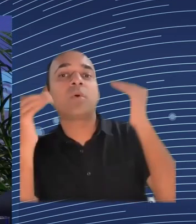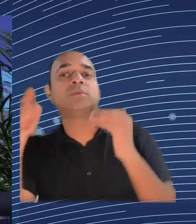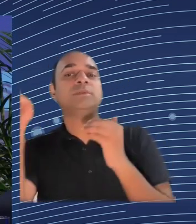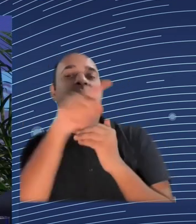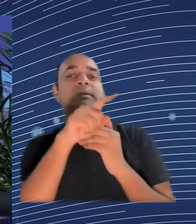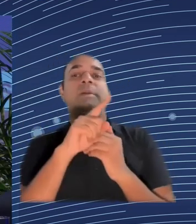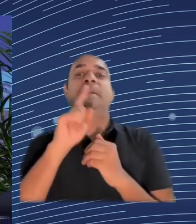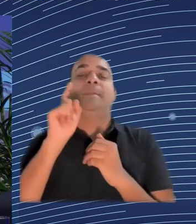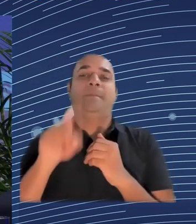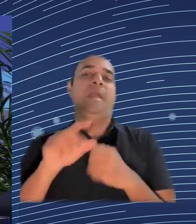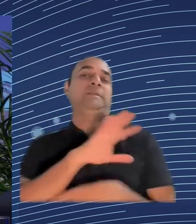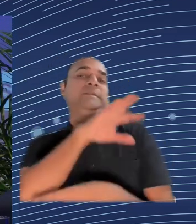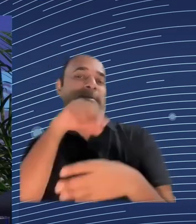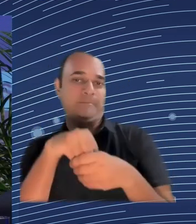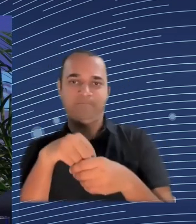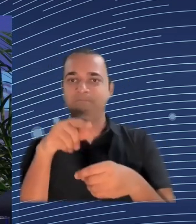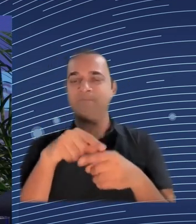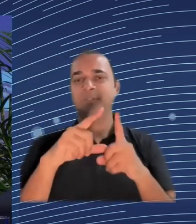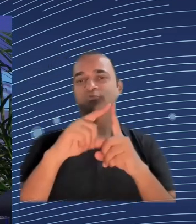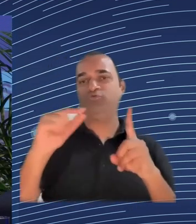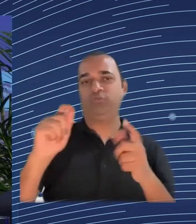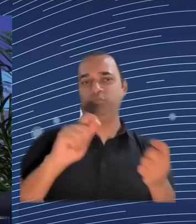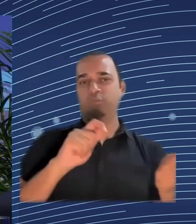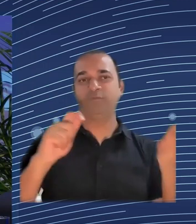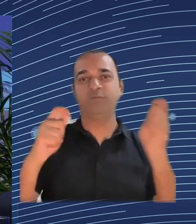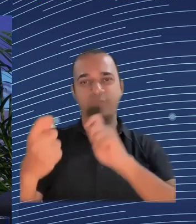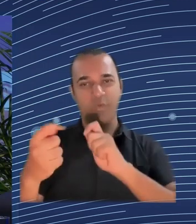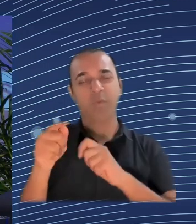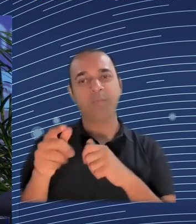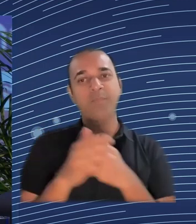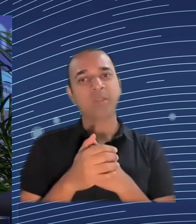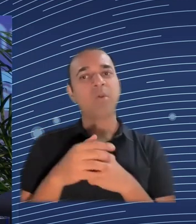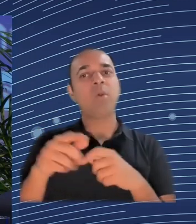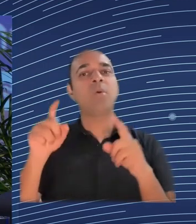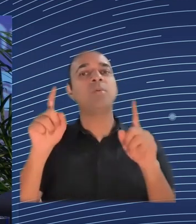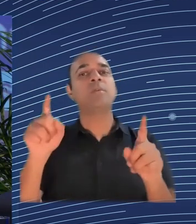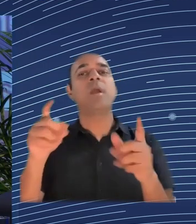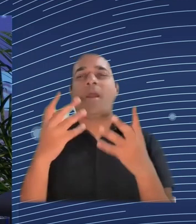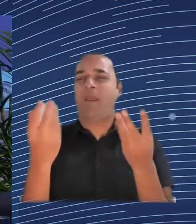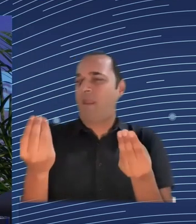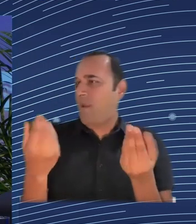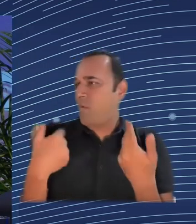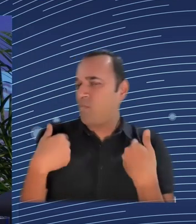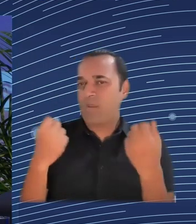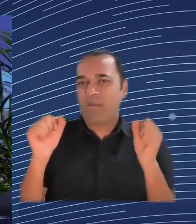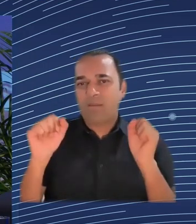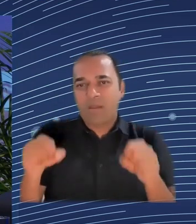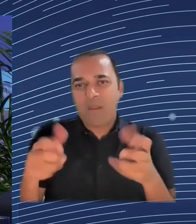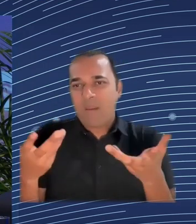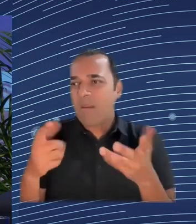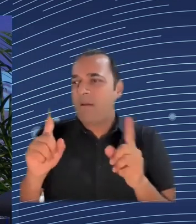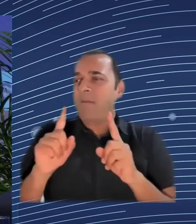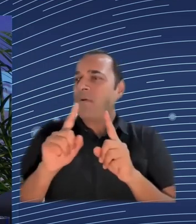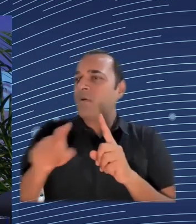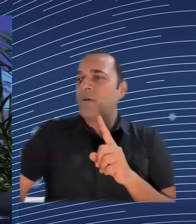some space of maneuver to the state or to the region, to the management authority, in order to give the best response.